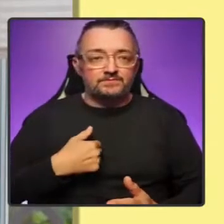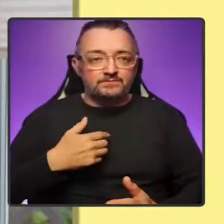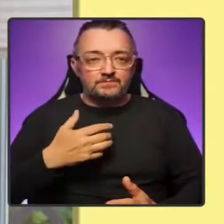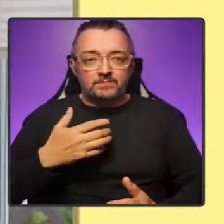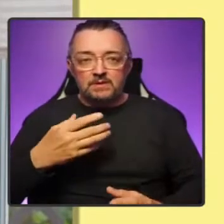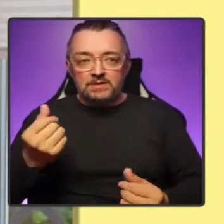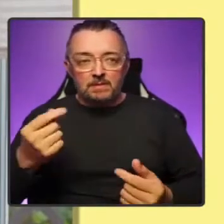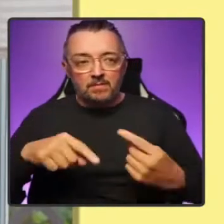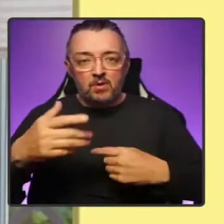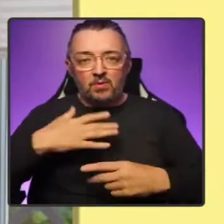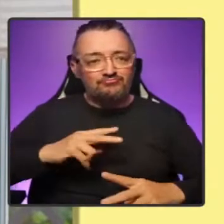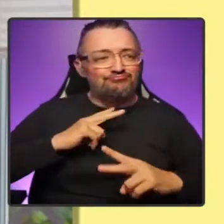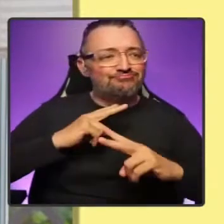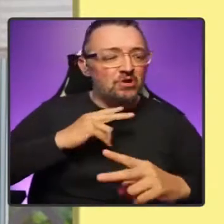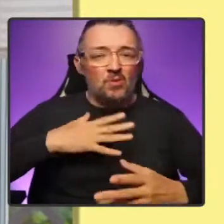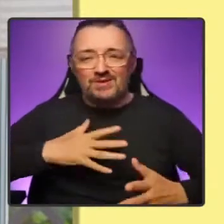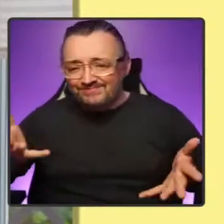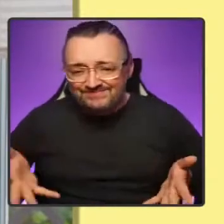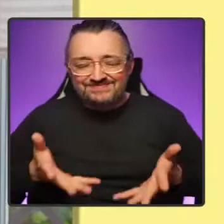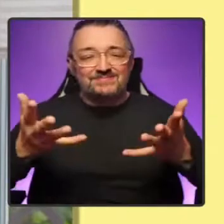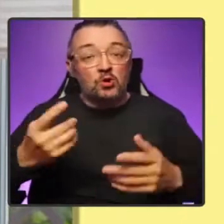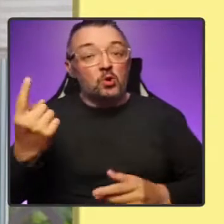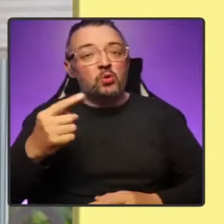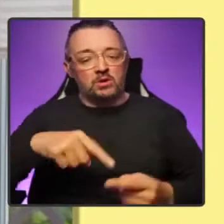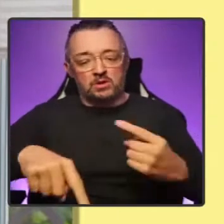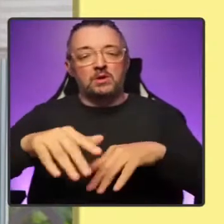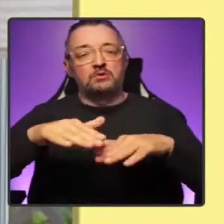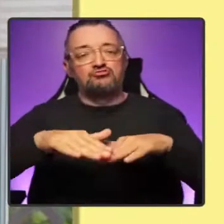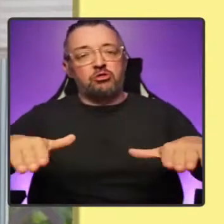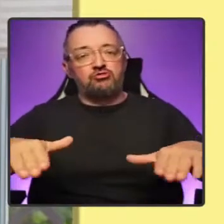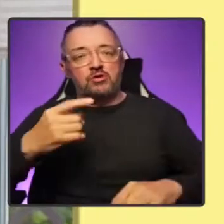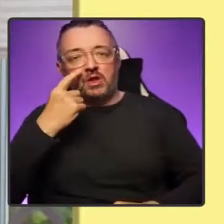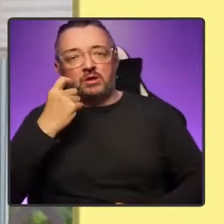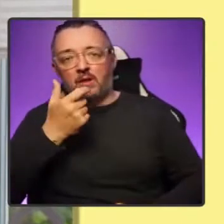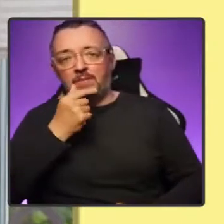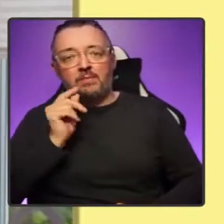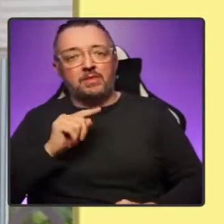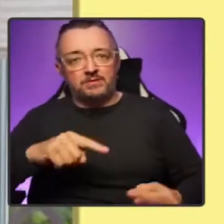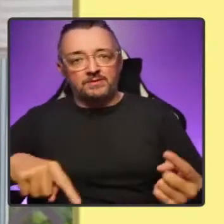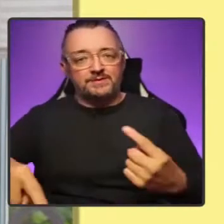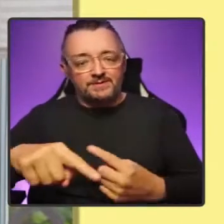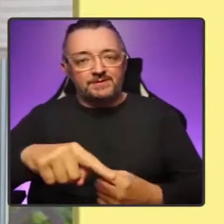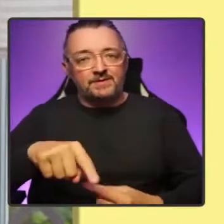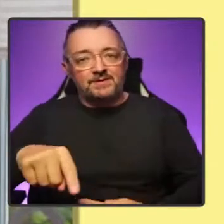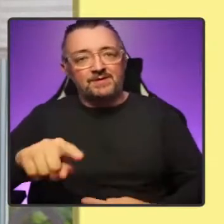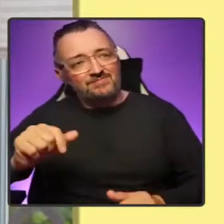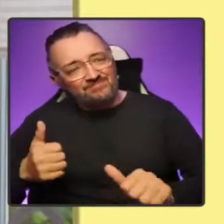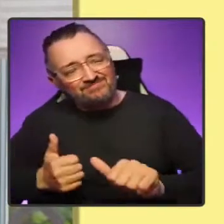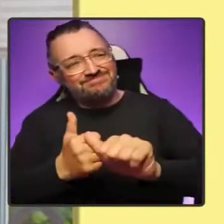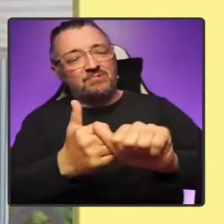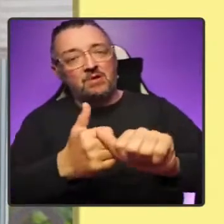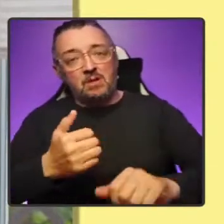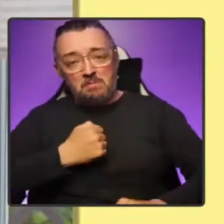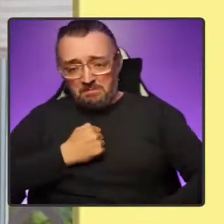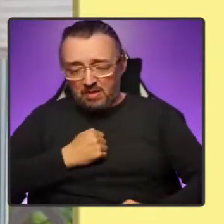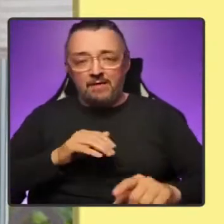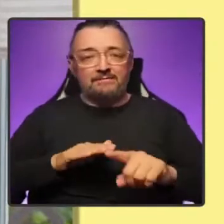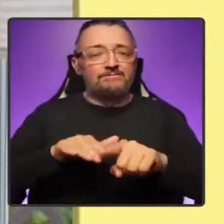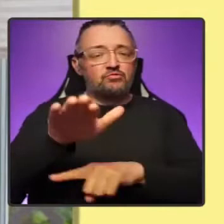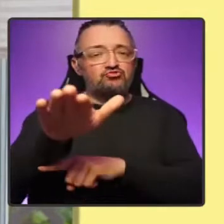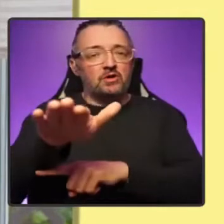those of children and young people. They are speaking up to fight for their future. Their commitment is truly